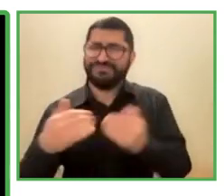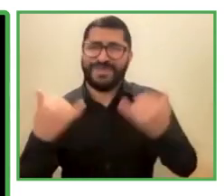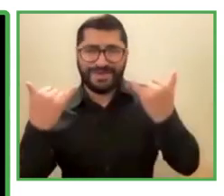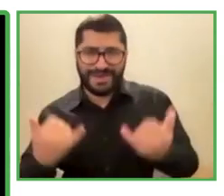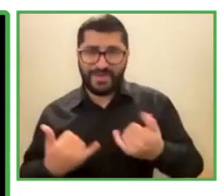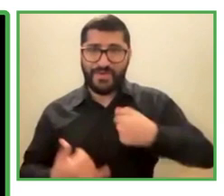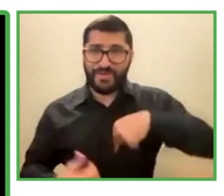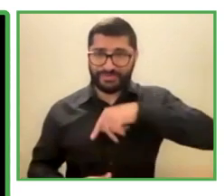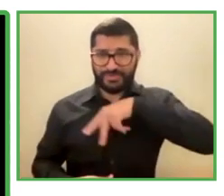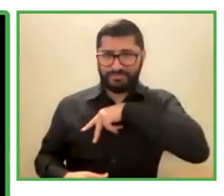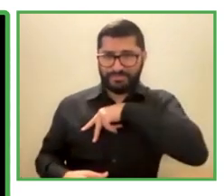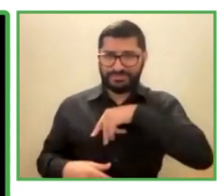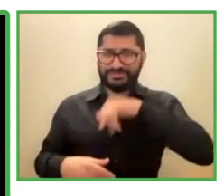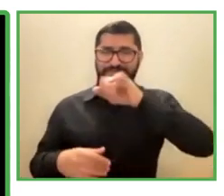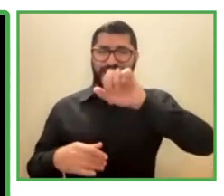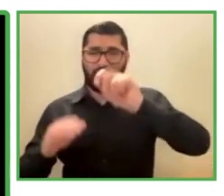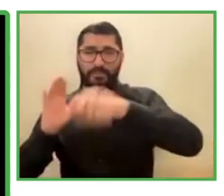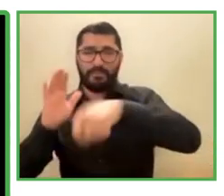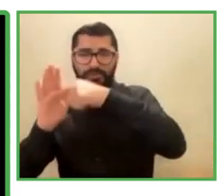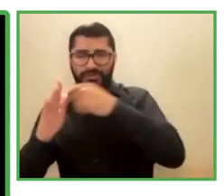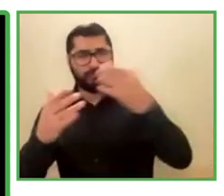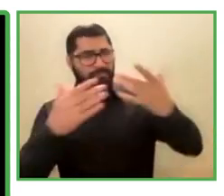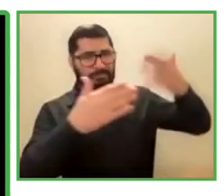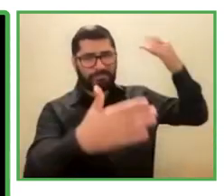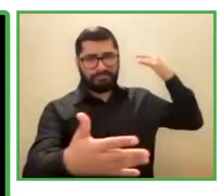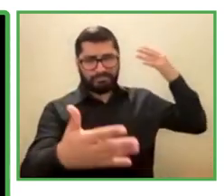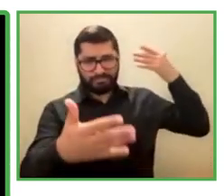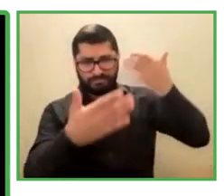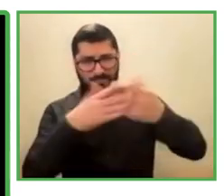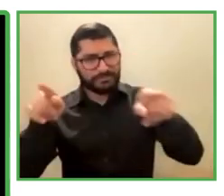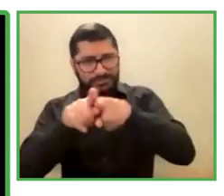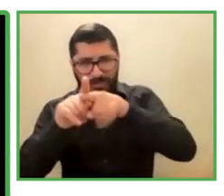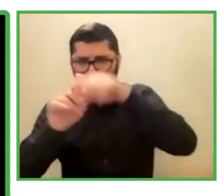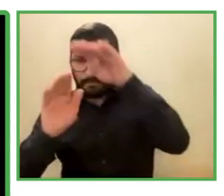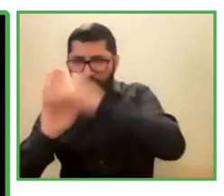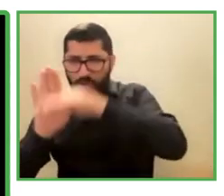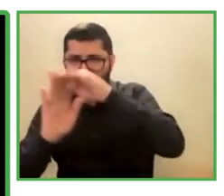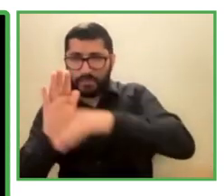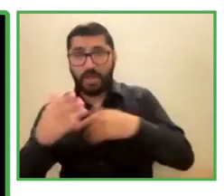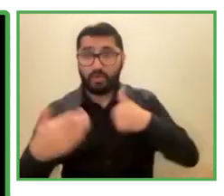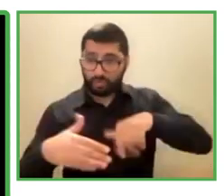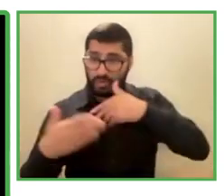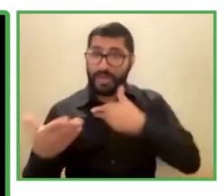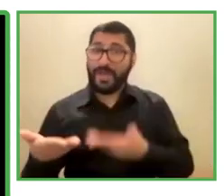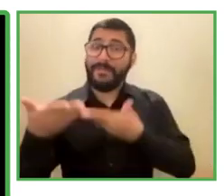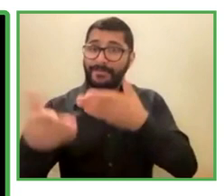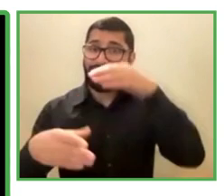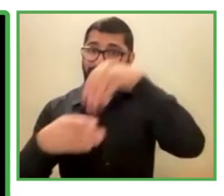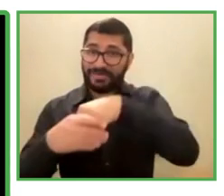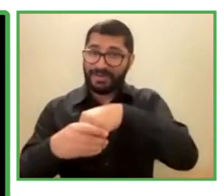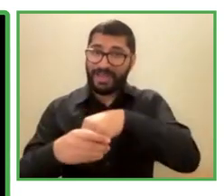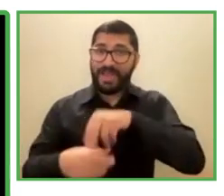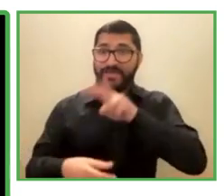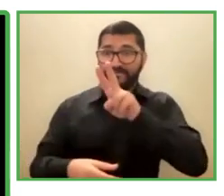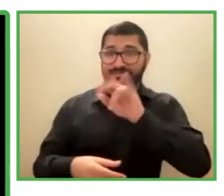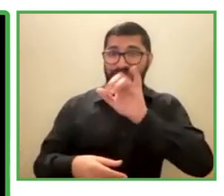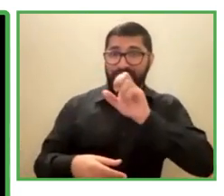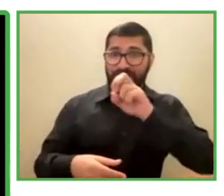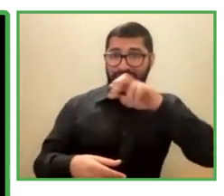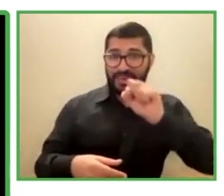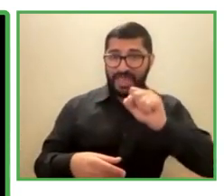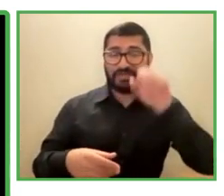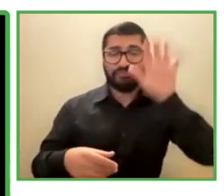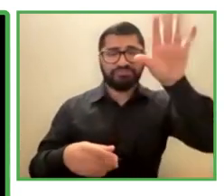awarded by Zero Project for the same program. We were also invited to Vienna, to the UN.